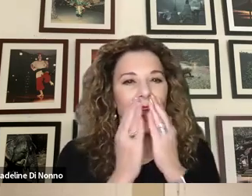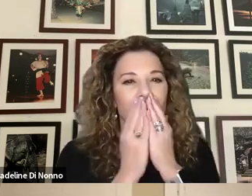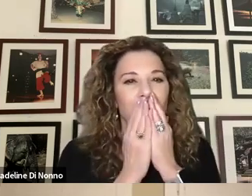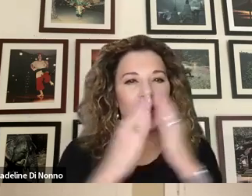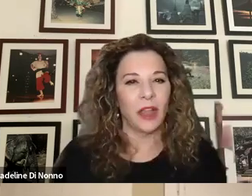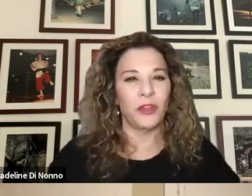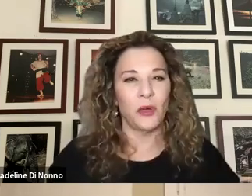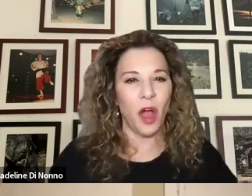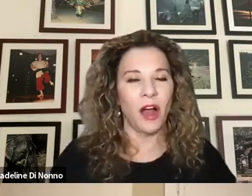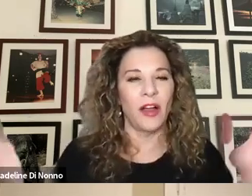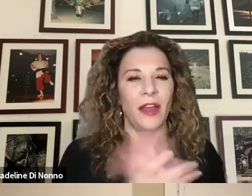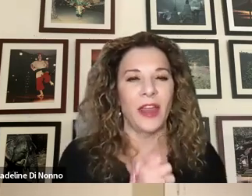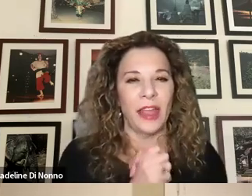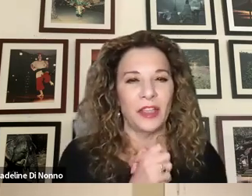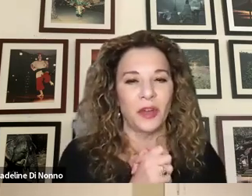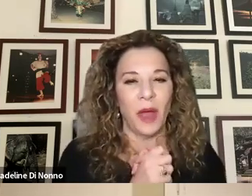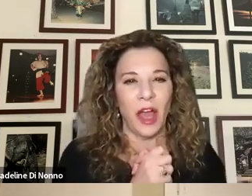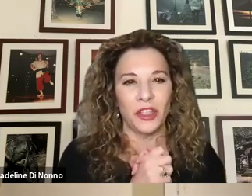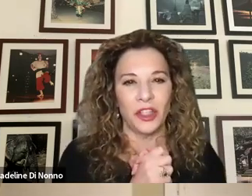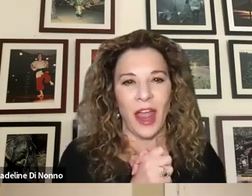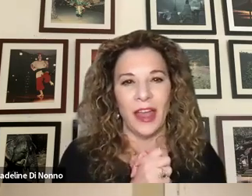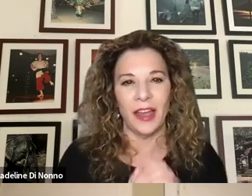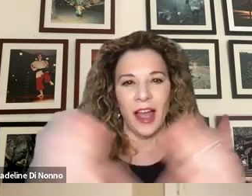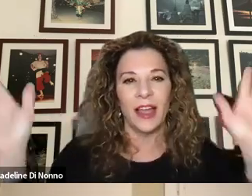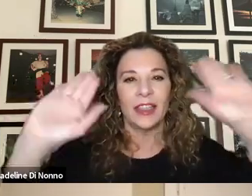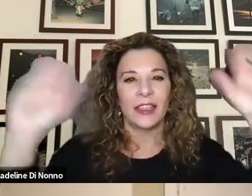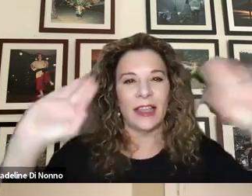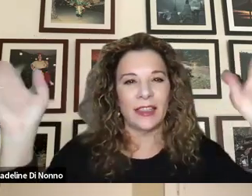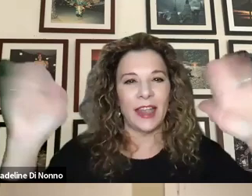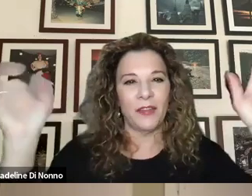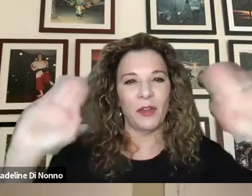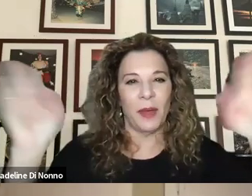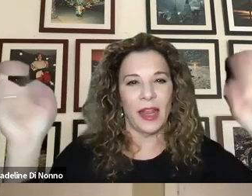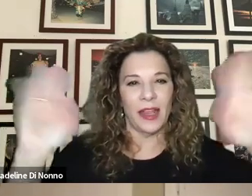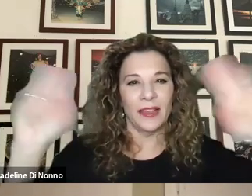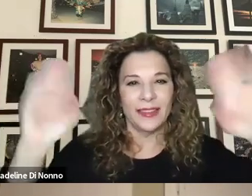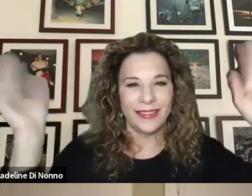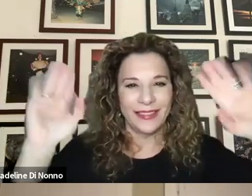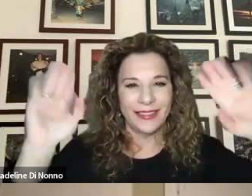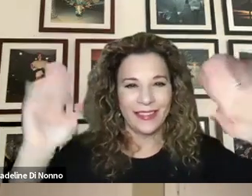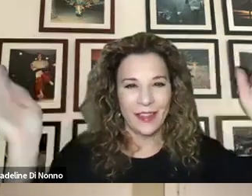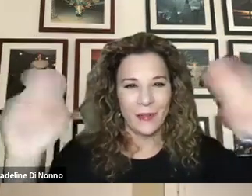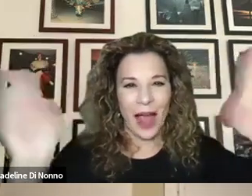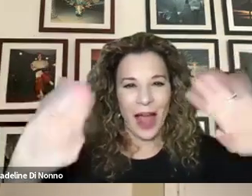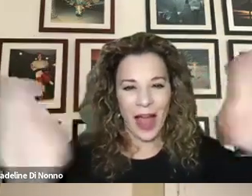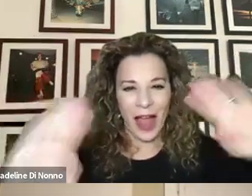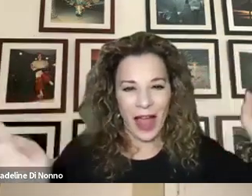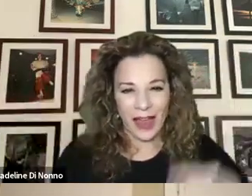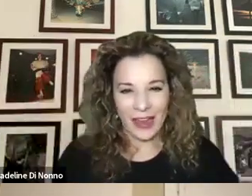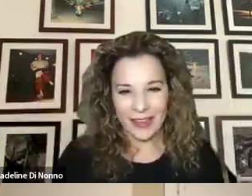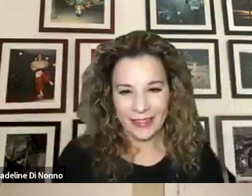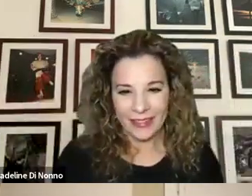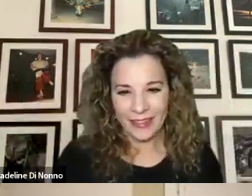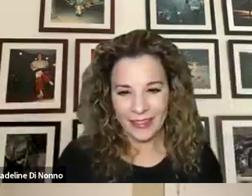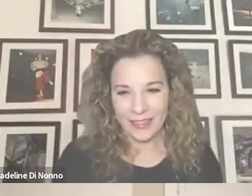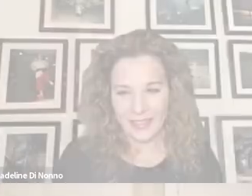and Michaela. We love you all. And thank you so much. And, uh, stay safe, everybody. Bye. Bye.